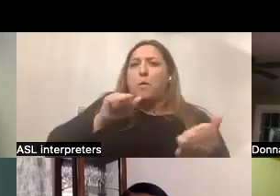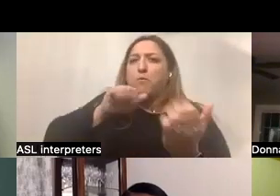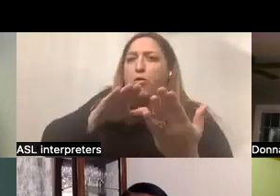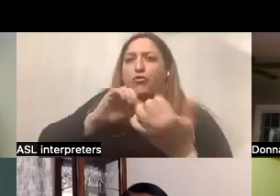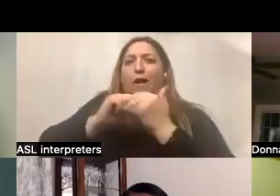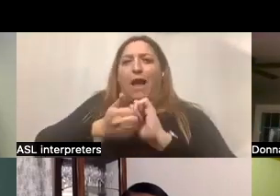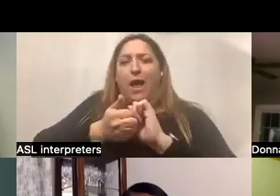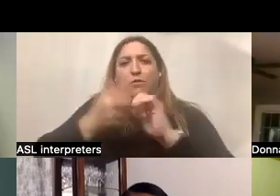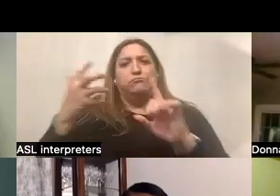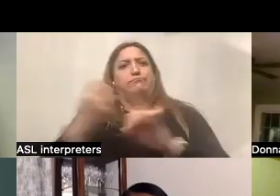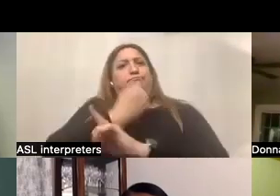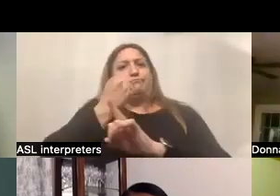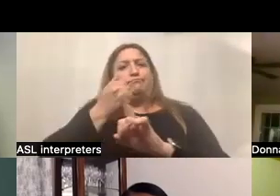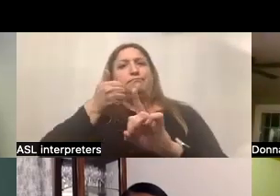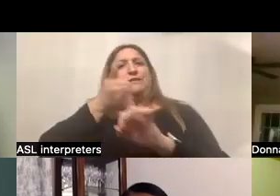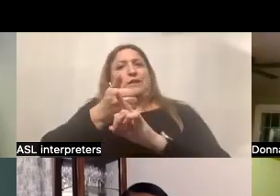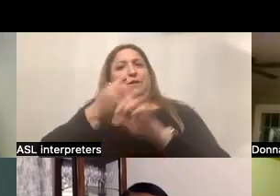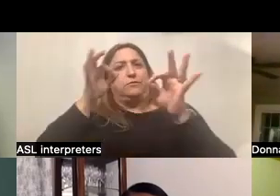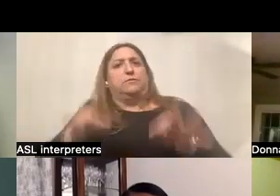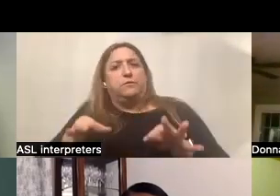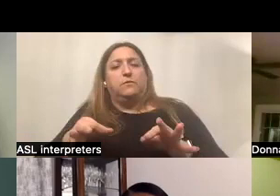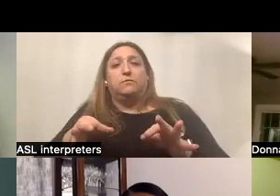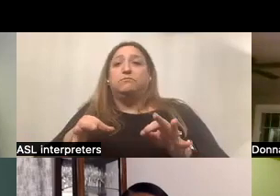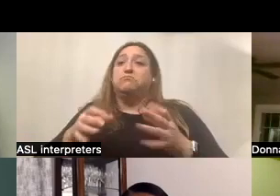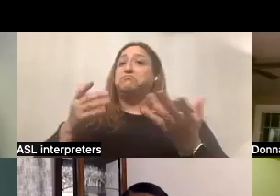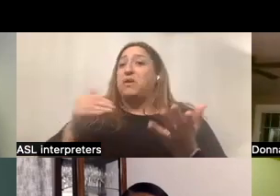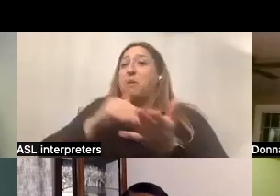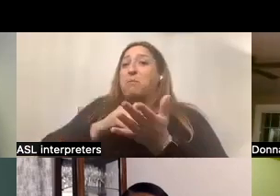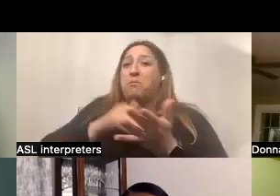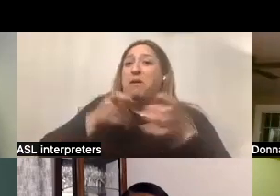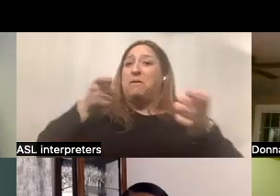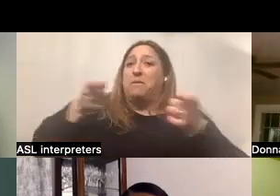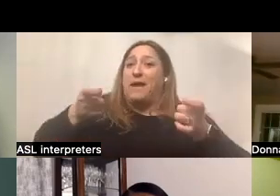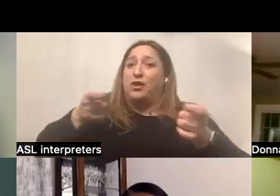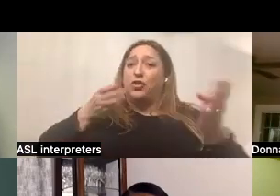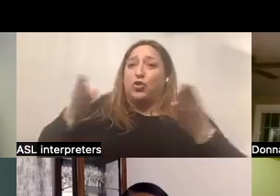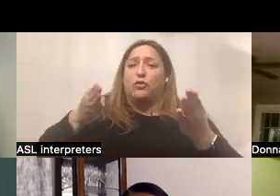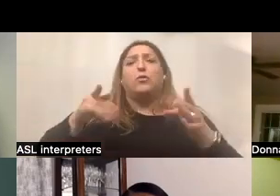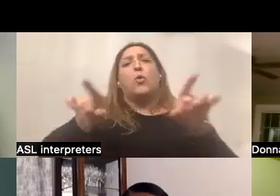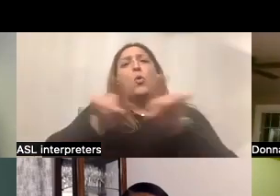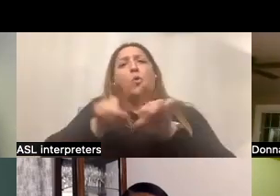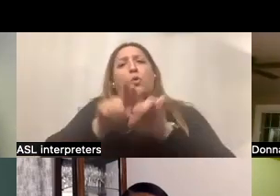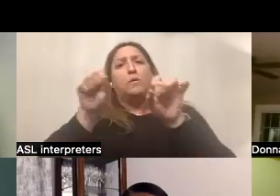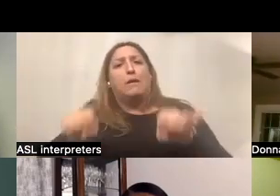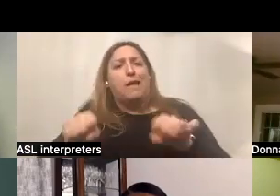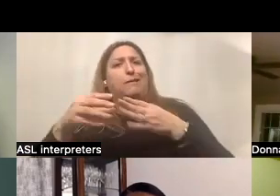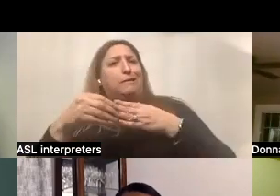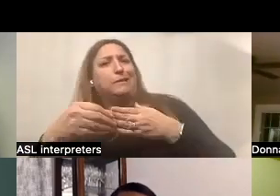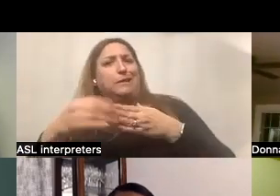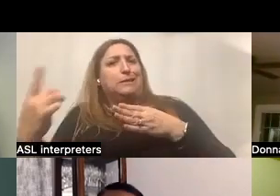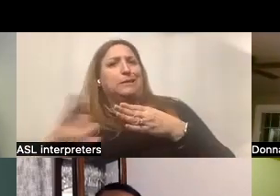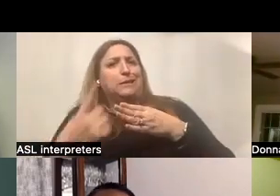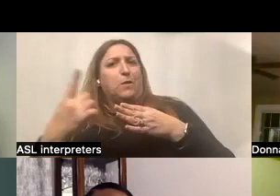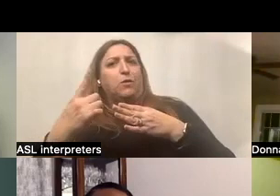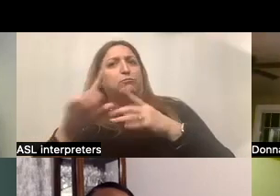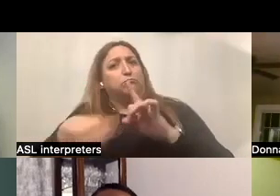-determination because provider-managed services can also lead someone to a self